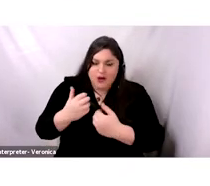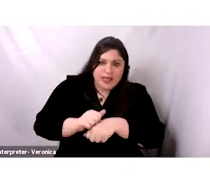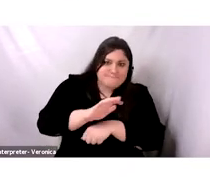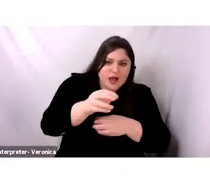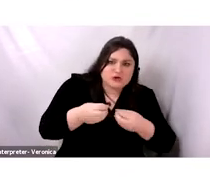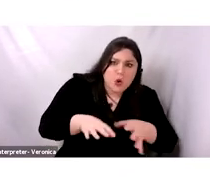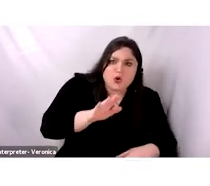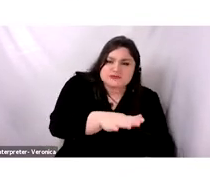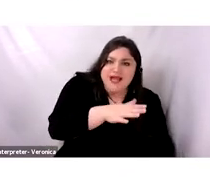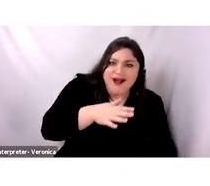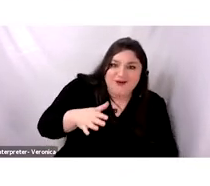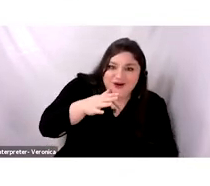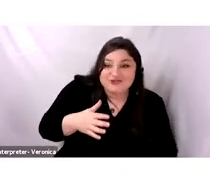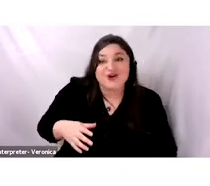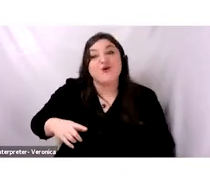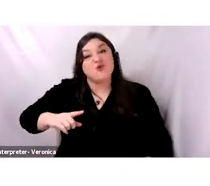a production that was